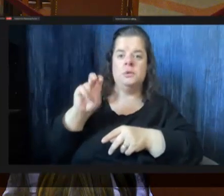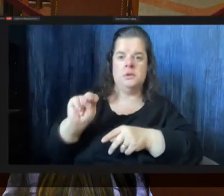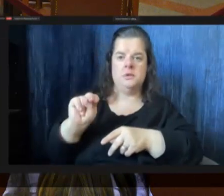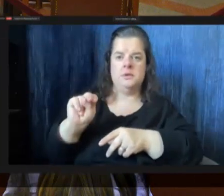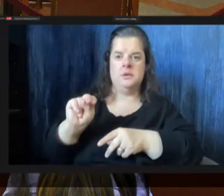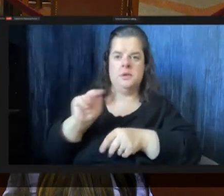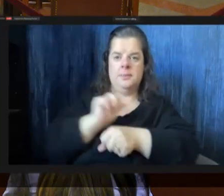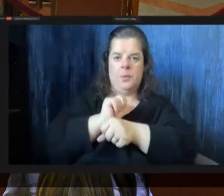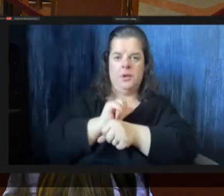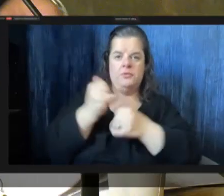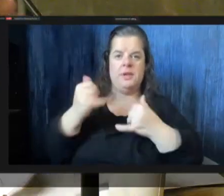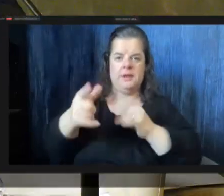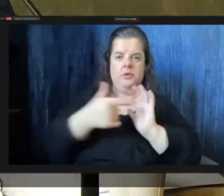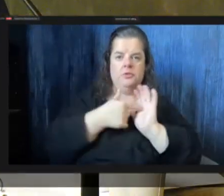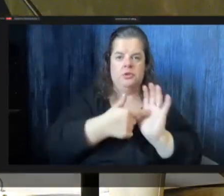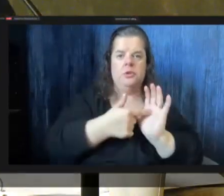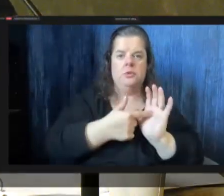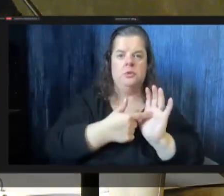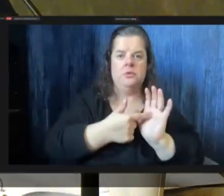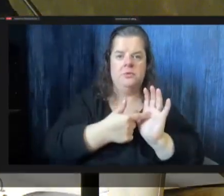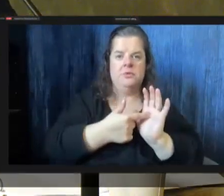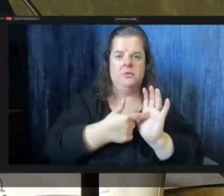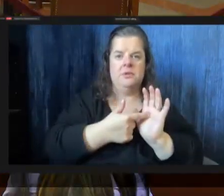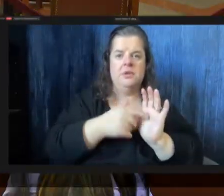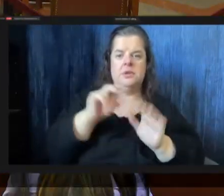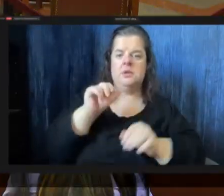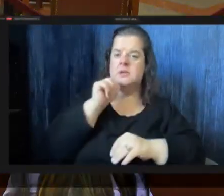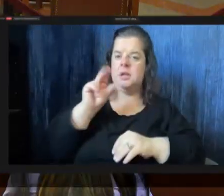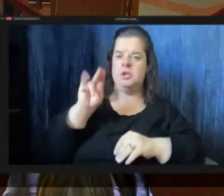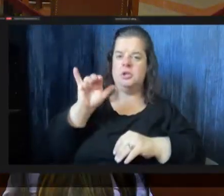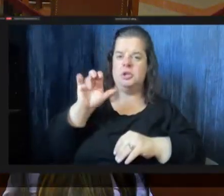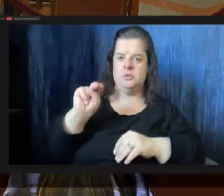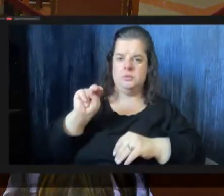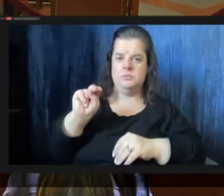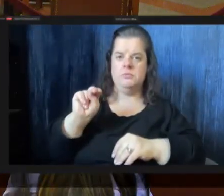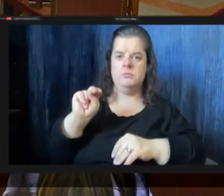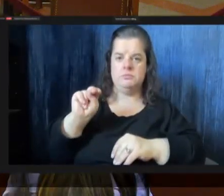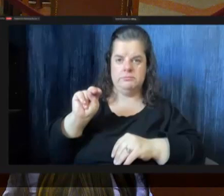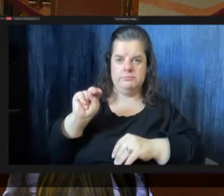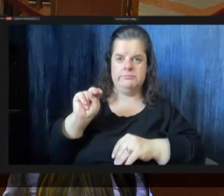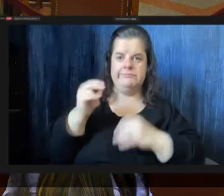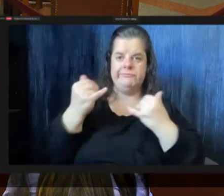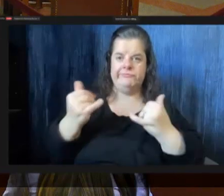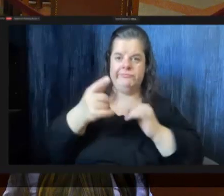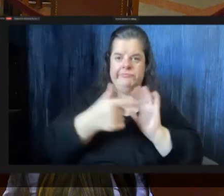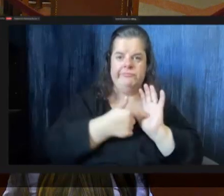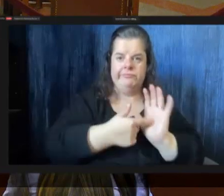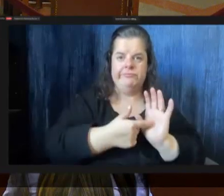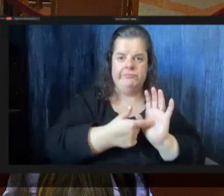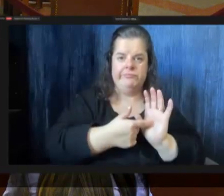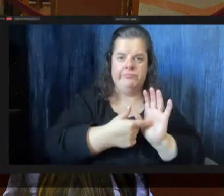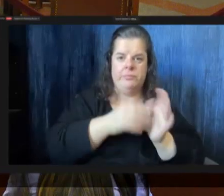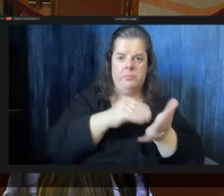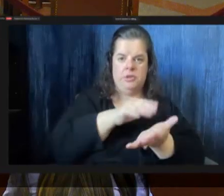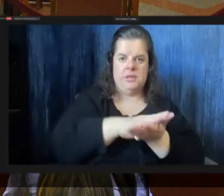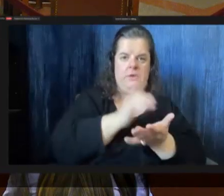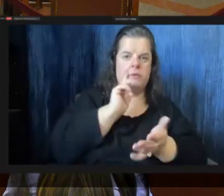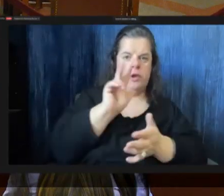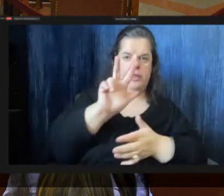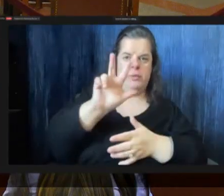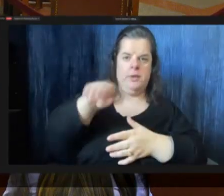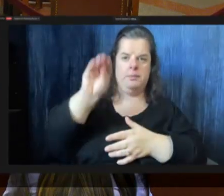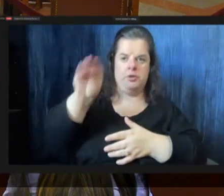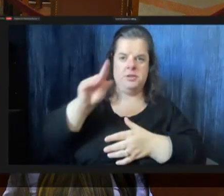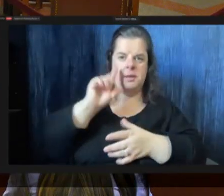employees right now you're showing oh um non-union employees right right now you're showing they're they're put in for three percent but in